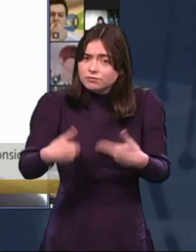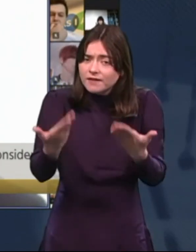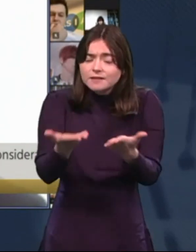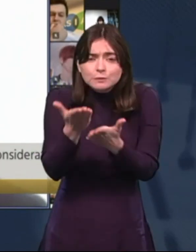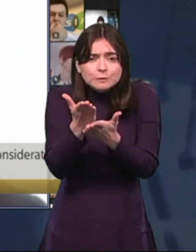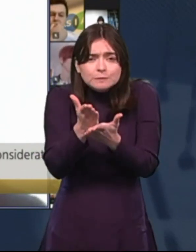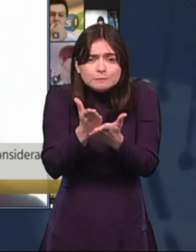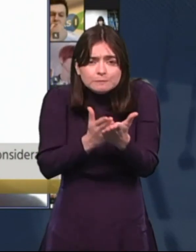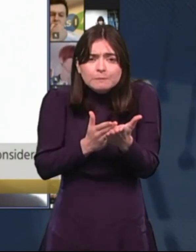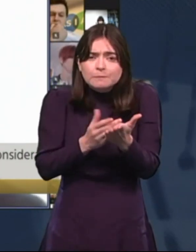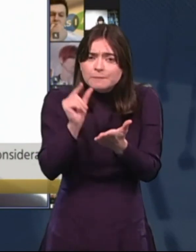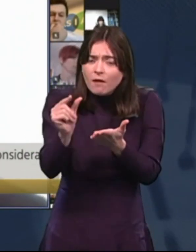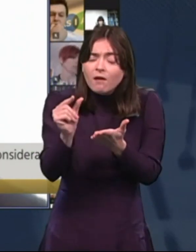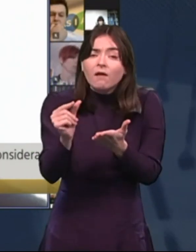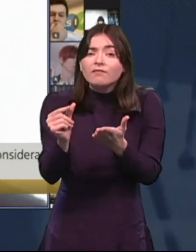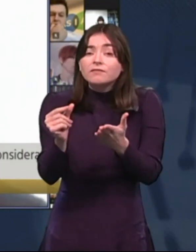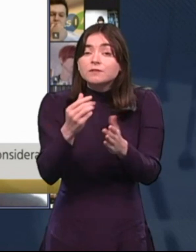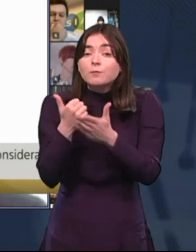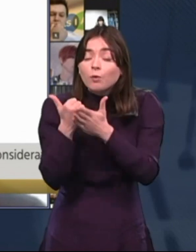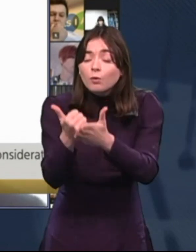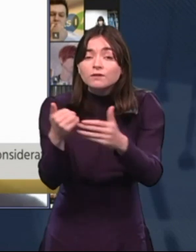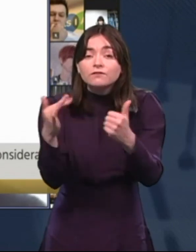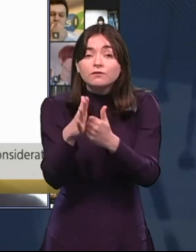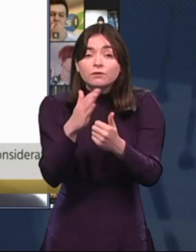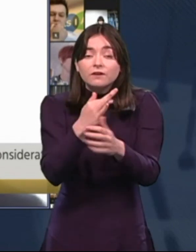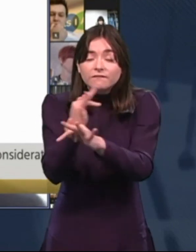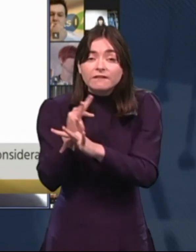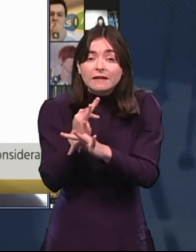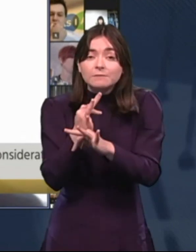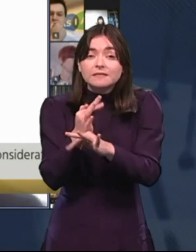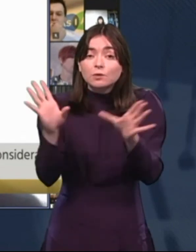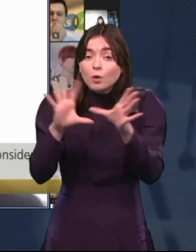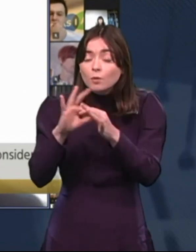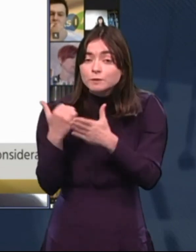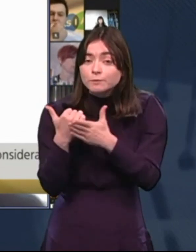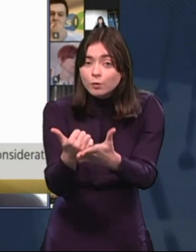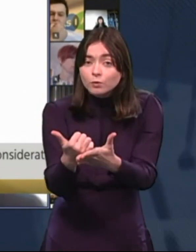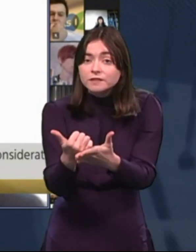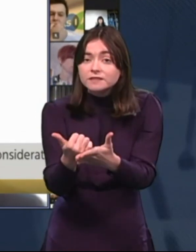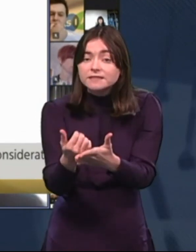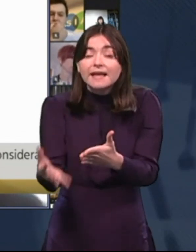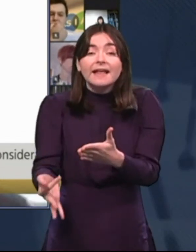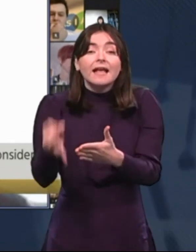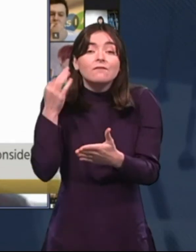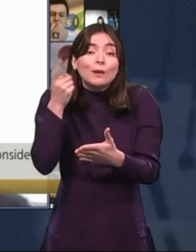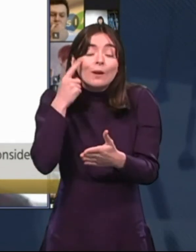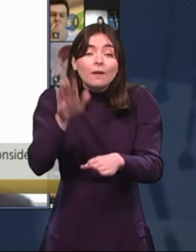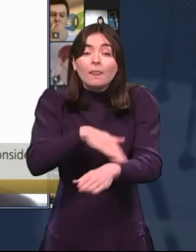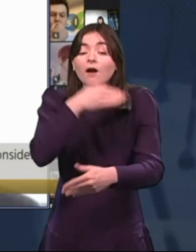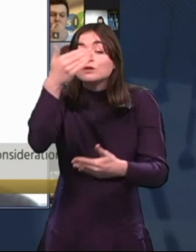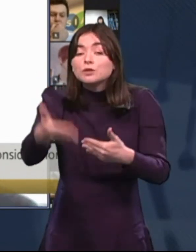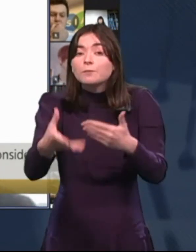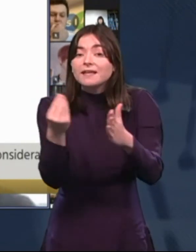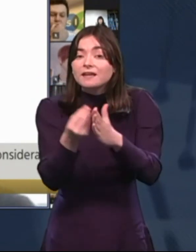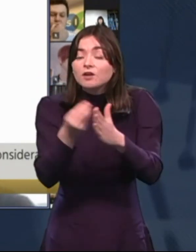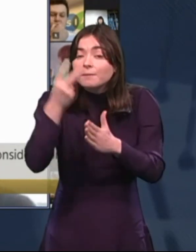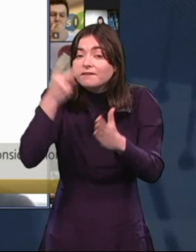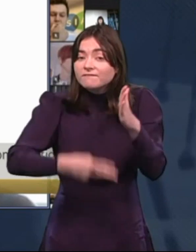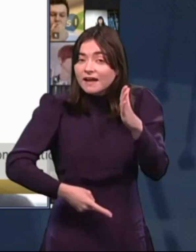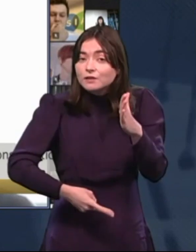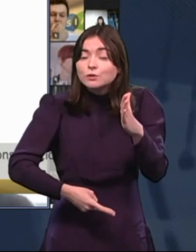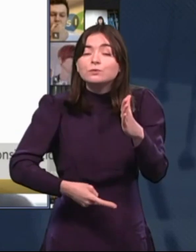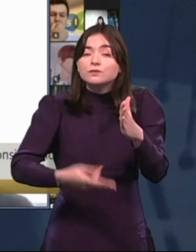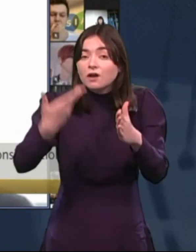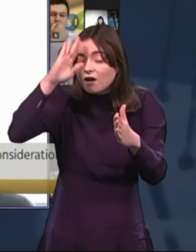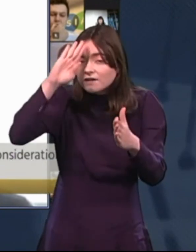the family support, either in respite or in home support, you know, if they just looked at the long-term economic value to this country,